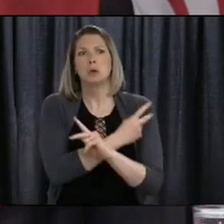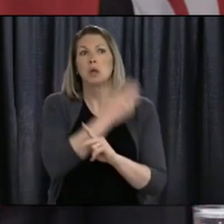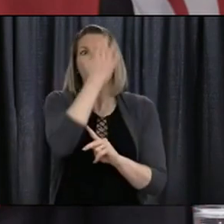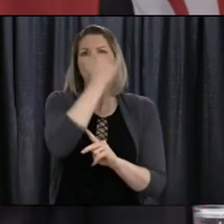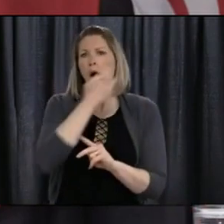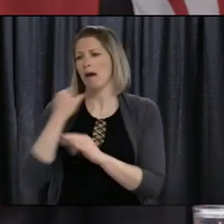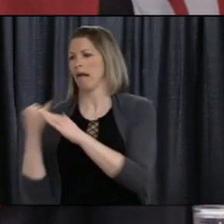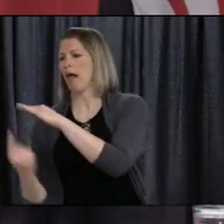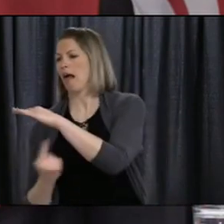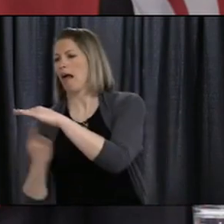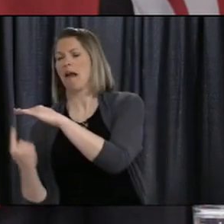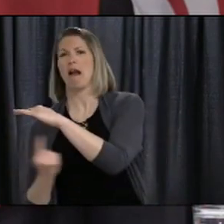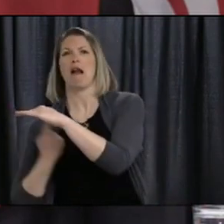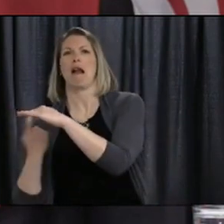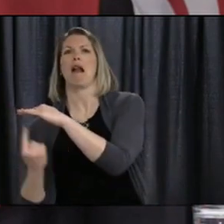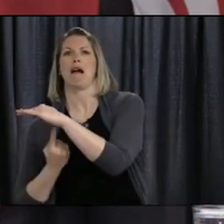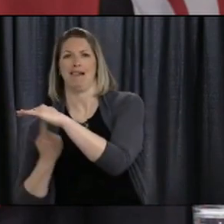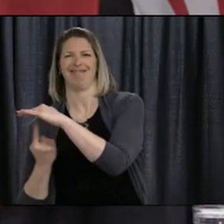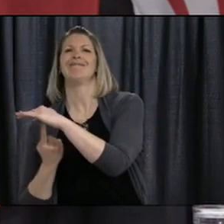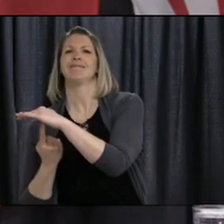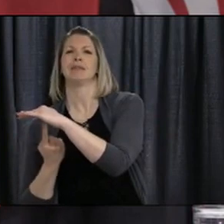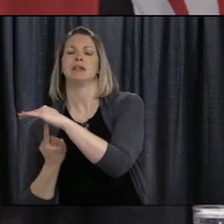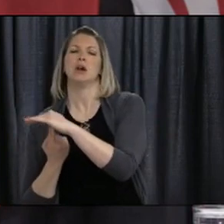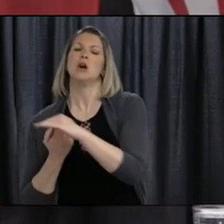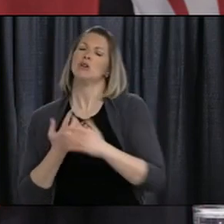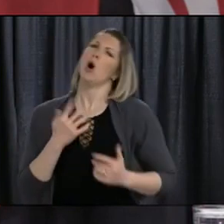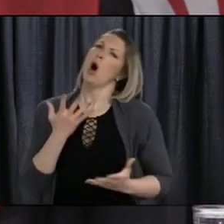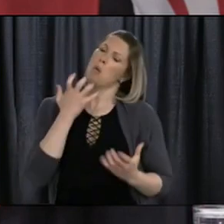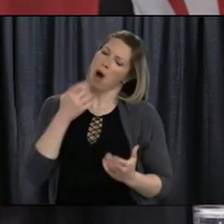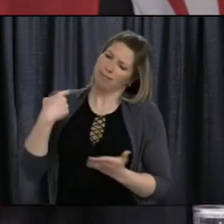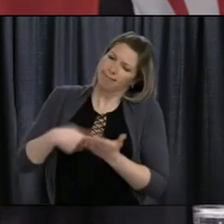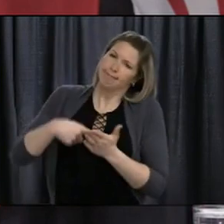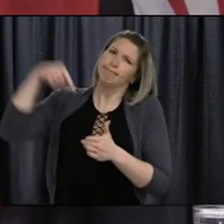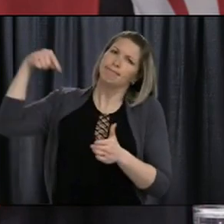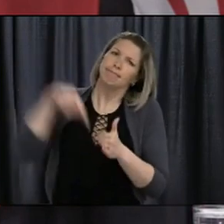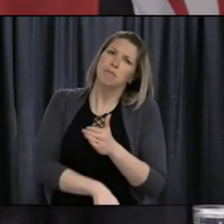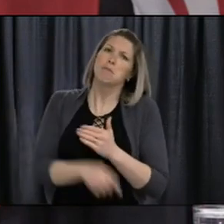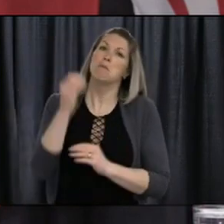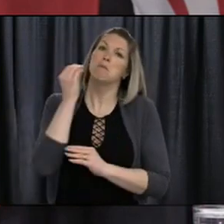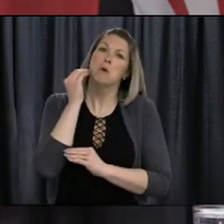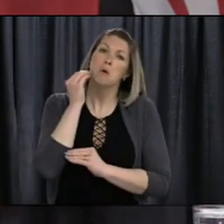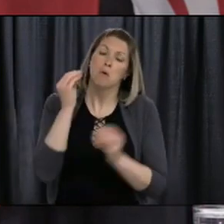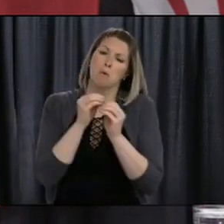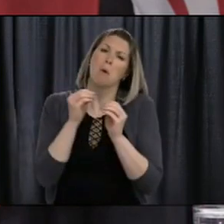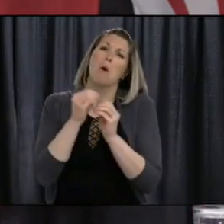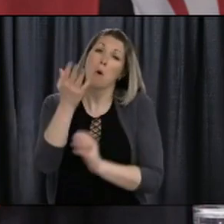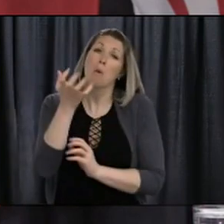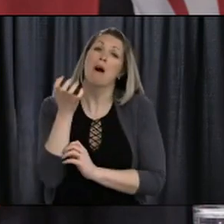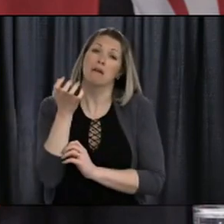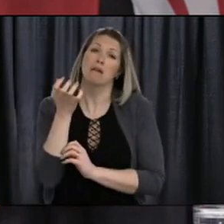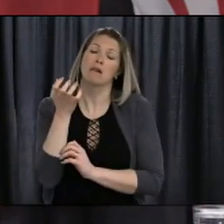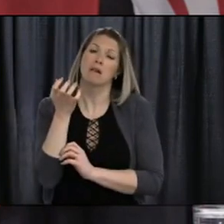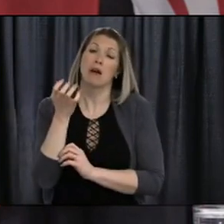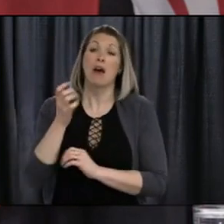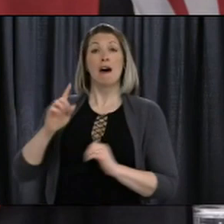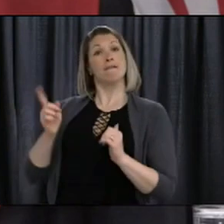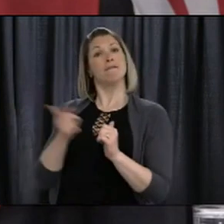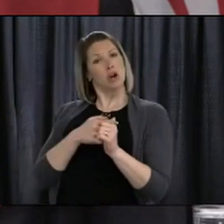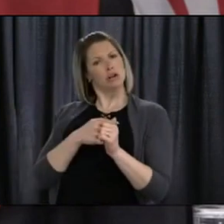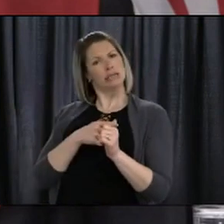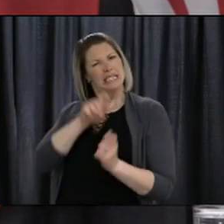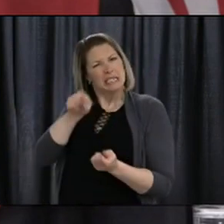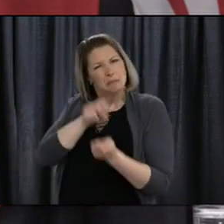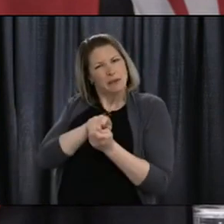First, let me say that domestic violence, partner violence, violence of any kind has no place in our